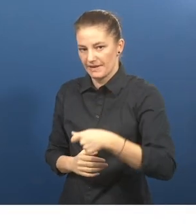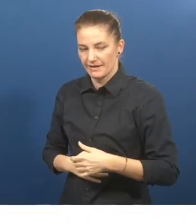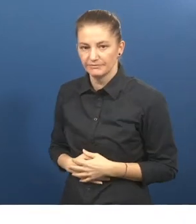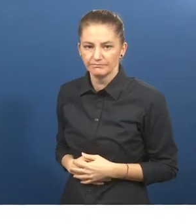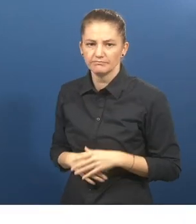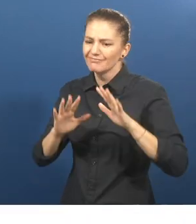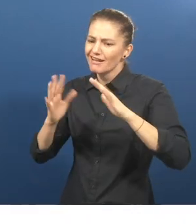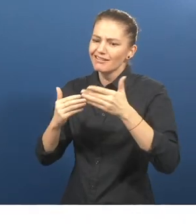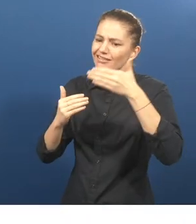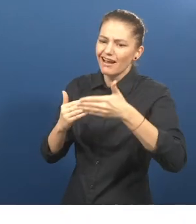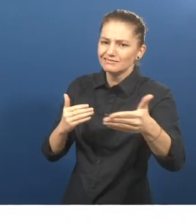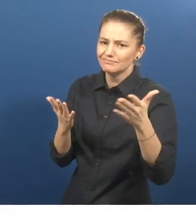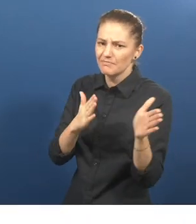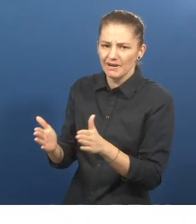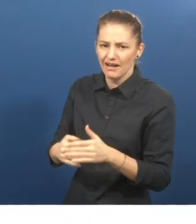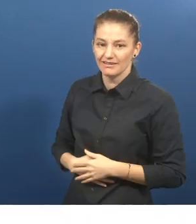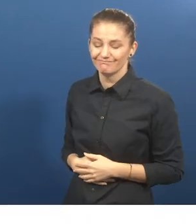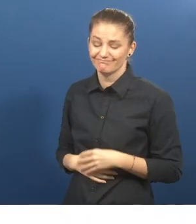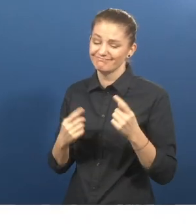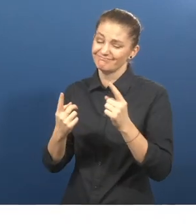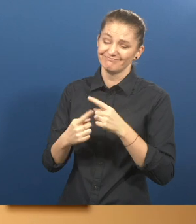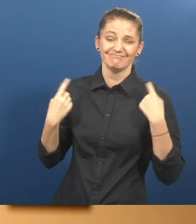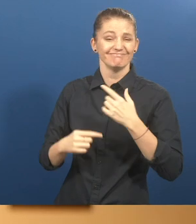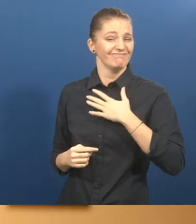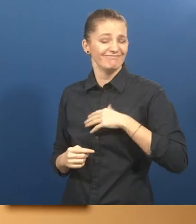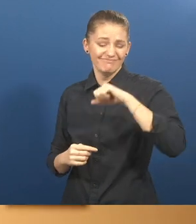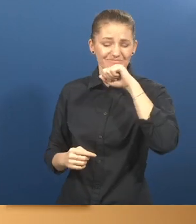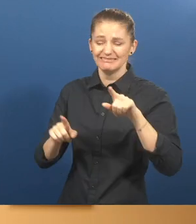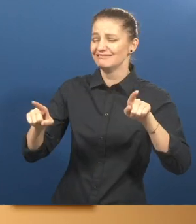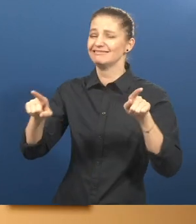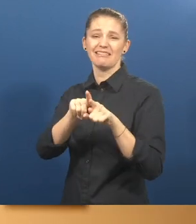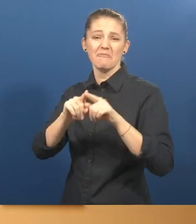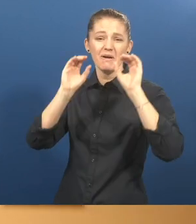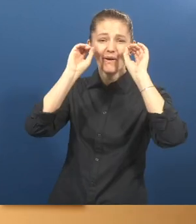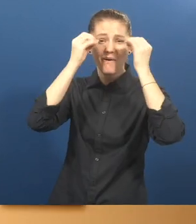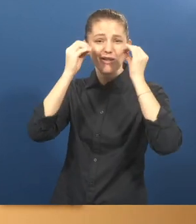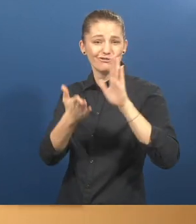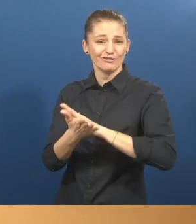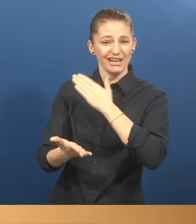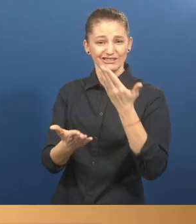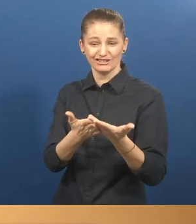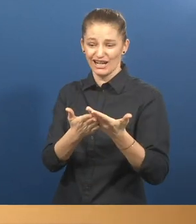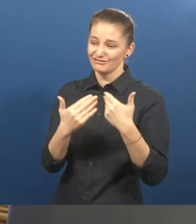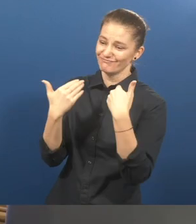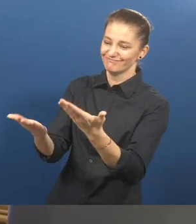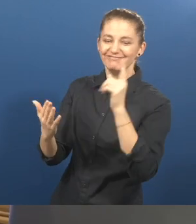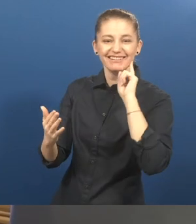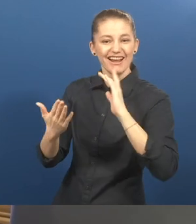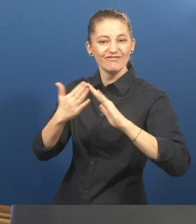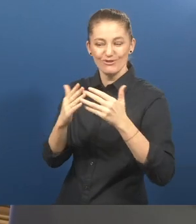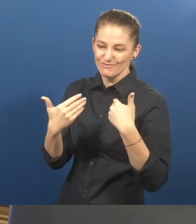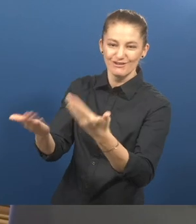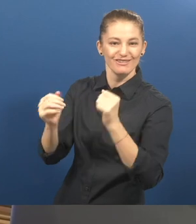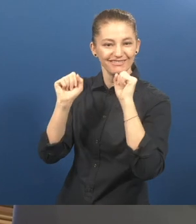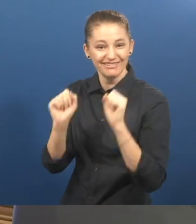Ali Shabal, CEO and co-founder. We would love to be the Google translator for the deaf community across the